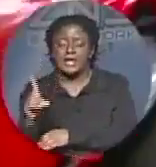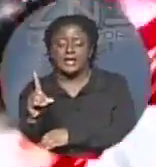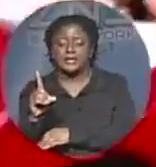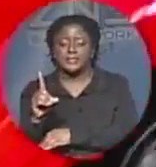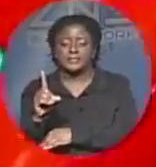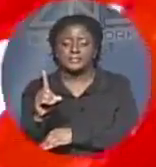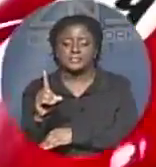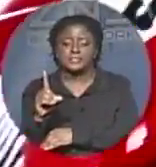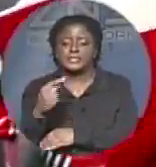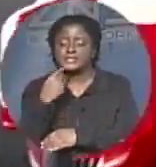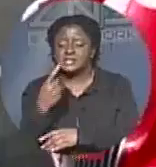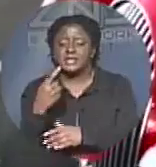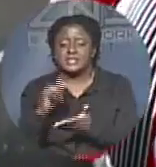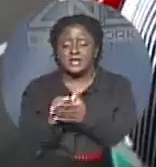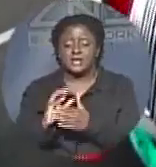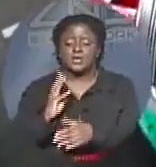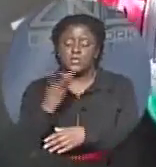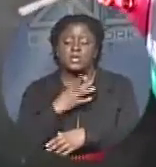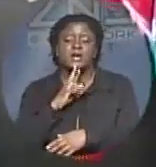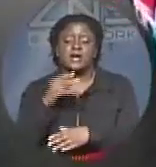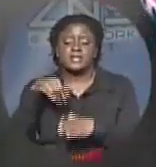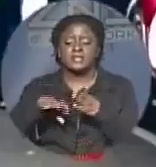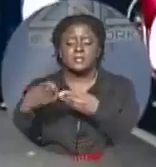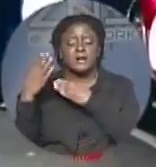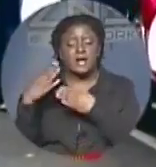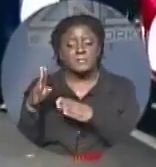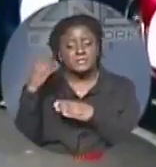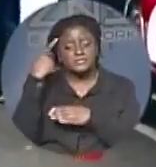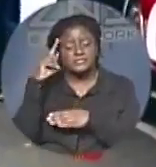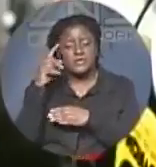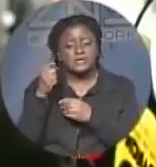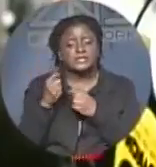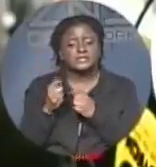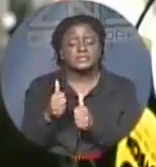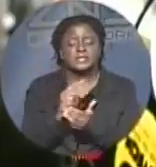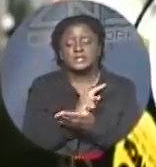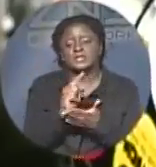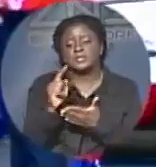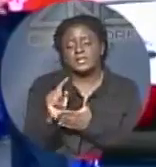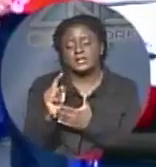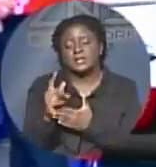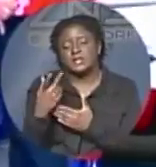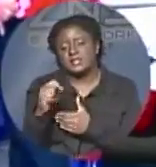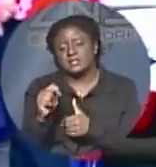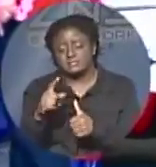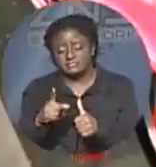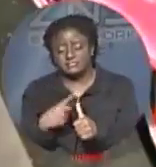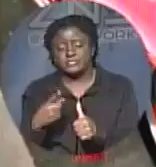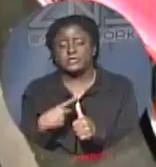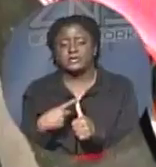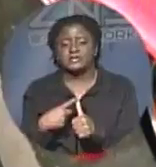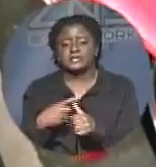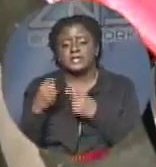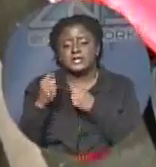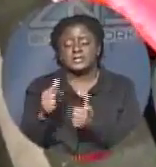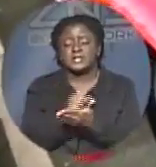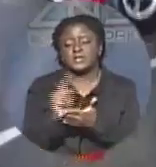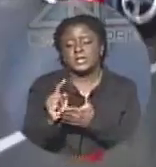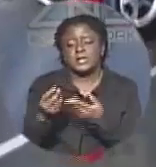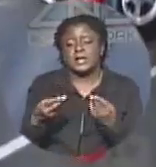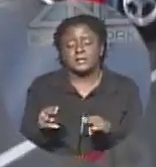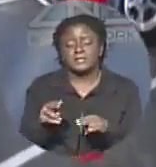Bahamas for Speed Week. The event has a decades-long history in the Bahamas. The original NASA Speed Week took place from